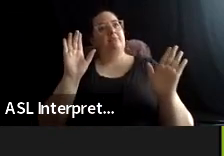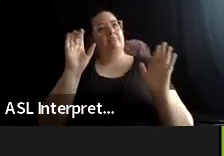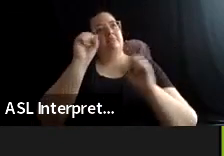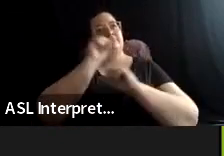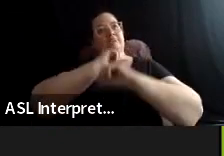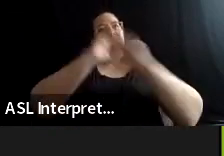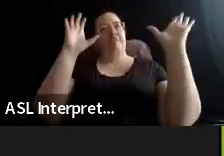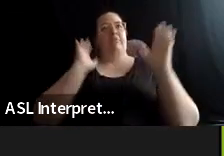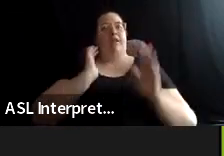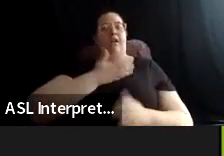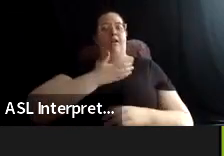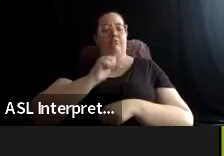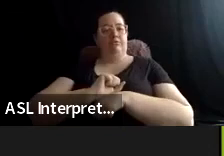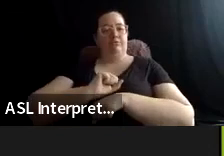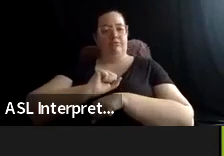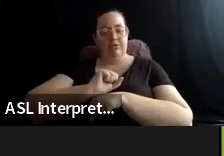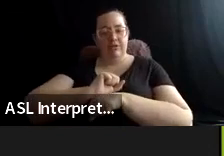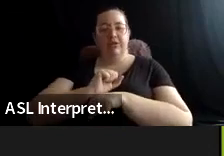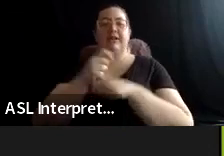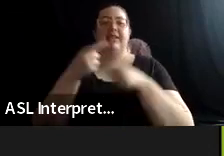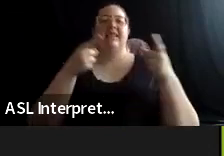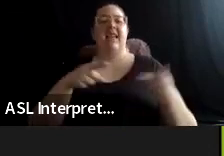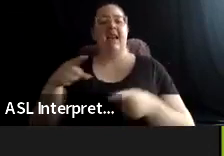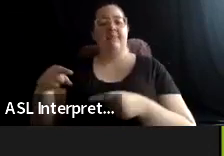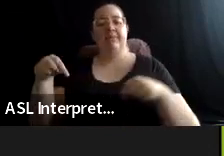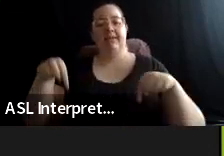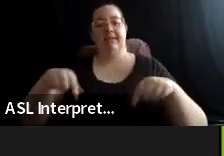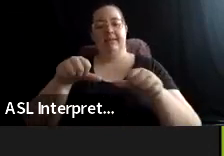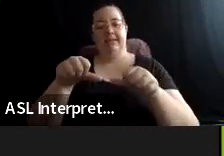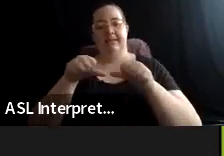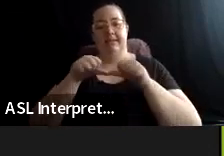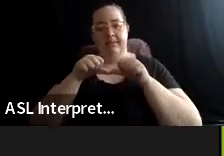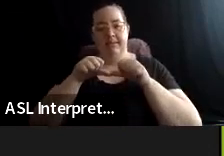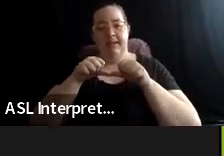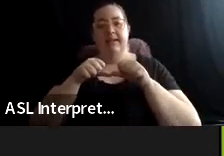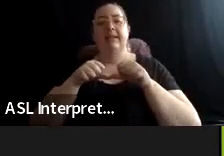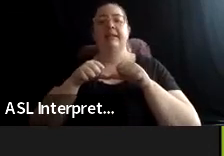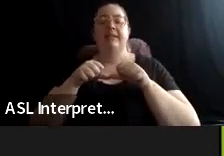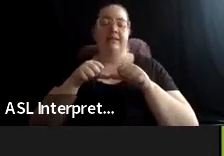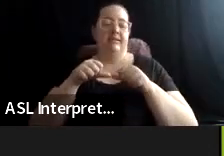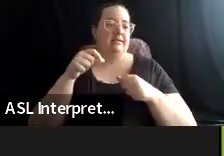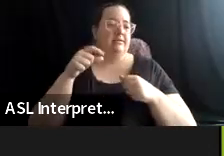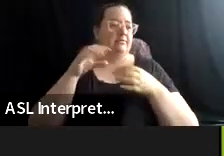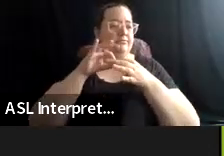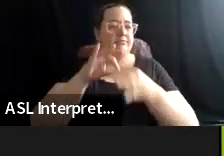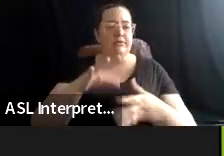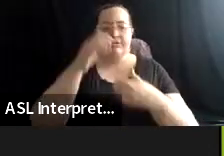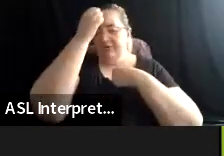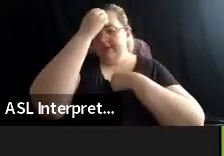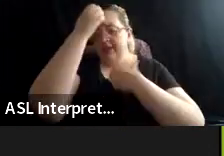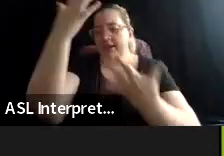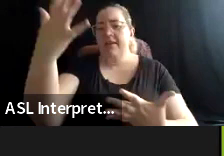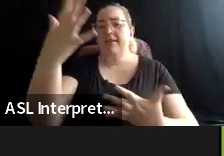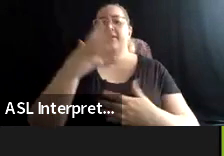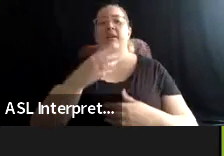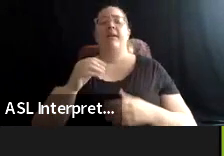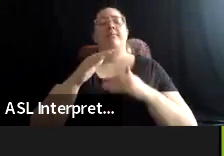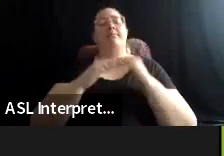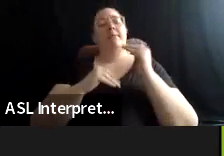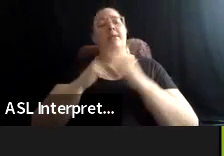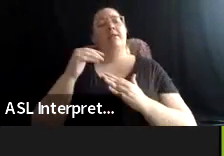that's happening in this space around decolonization and building strong and robust indigenous futures.